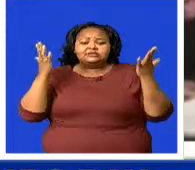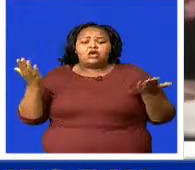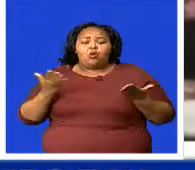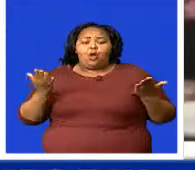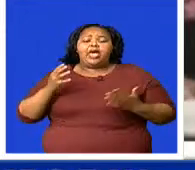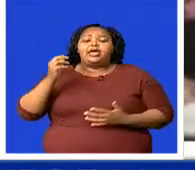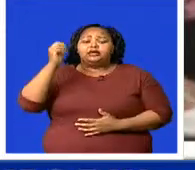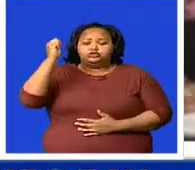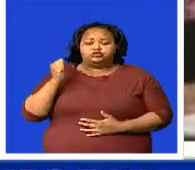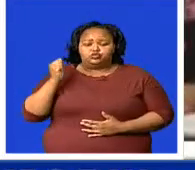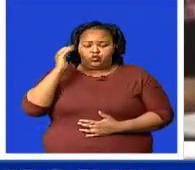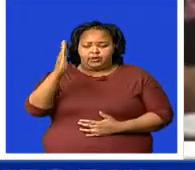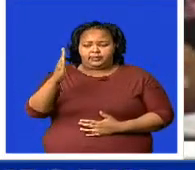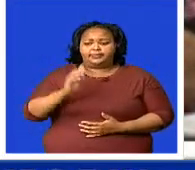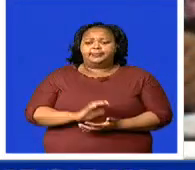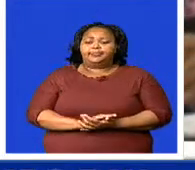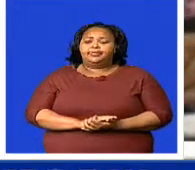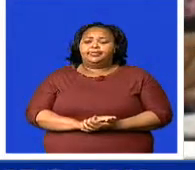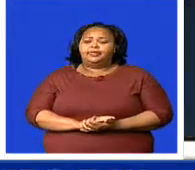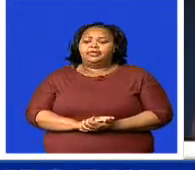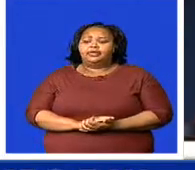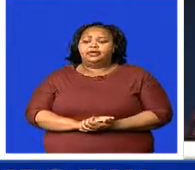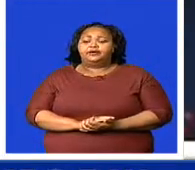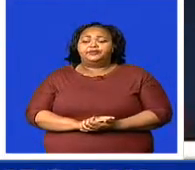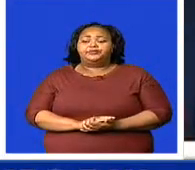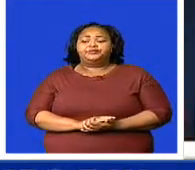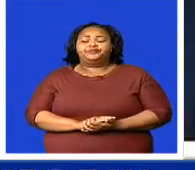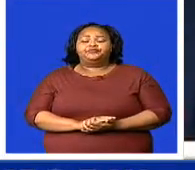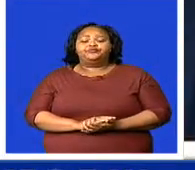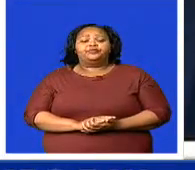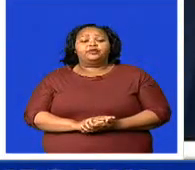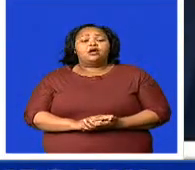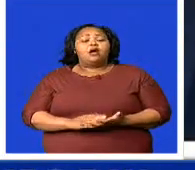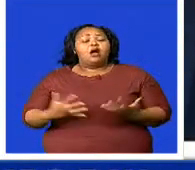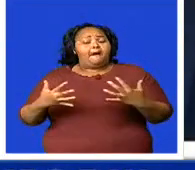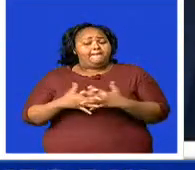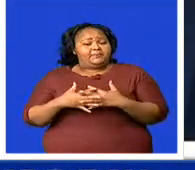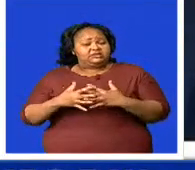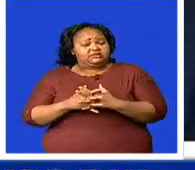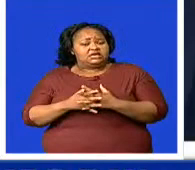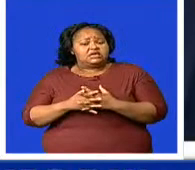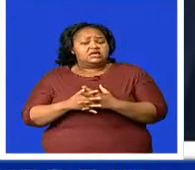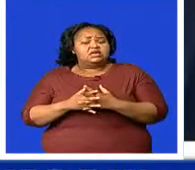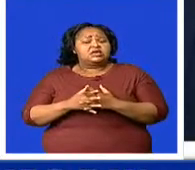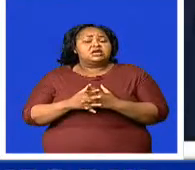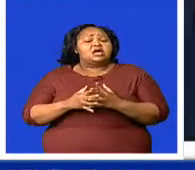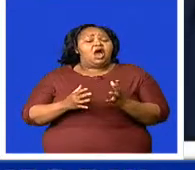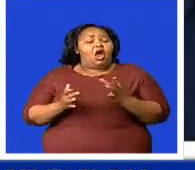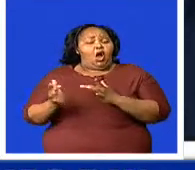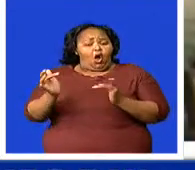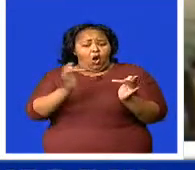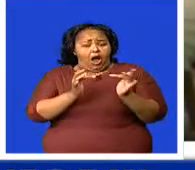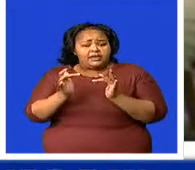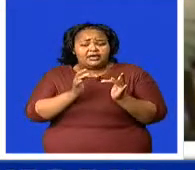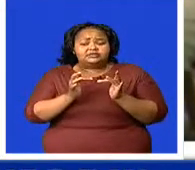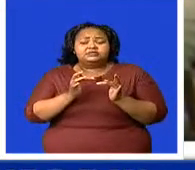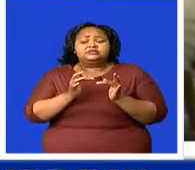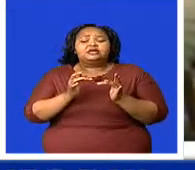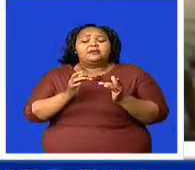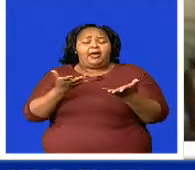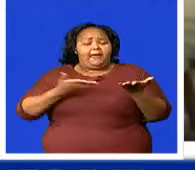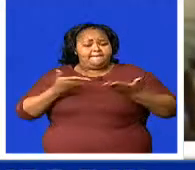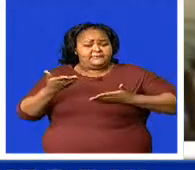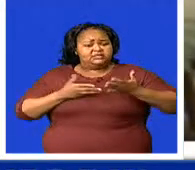Day commemoration organized by the Swaziland Business Coalition on HIV and AIDS, the Deputy Prime Minister, Temba Masugu, says